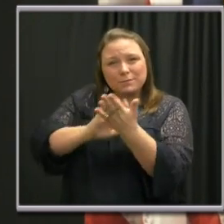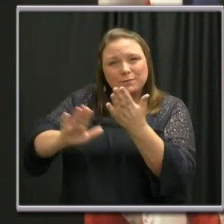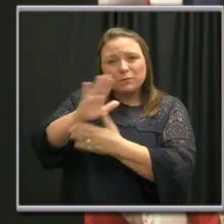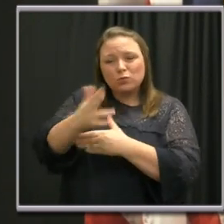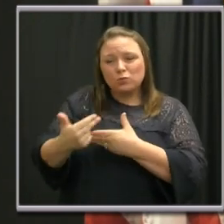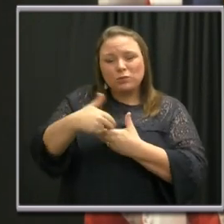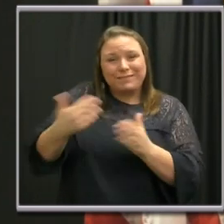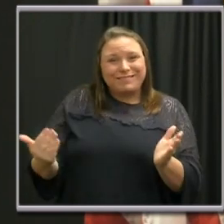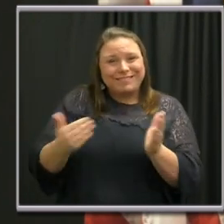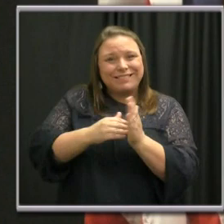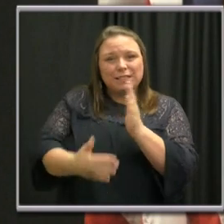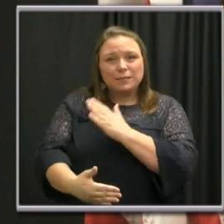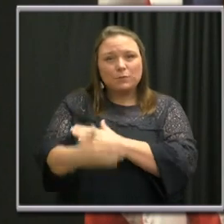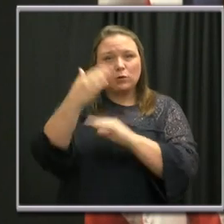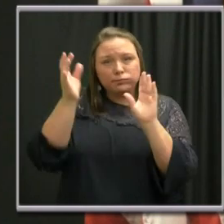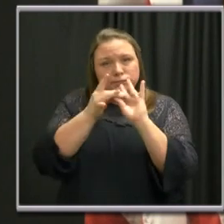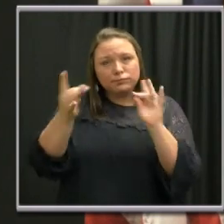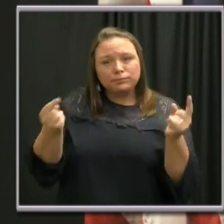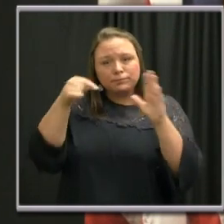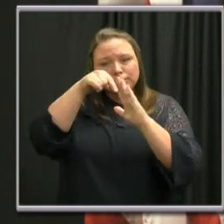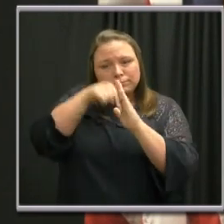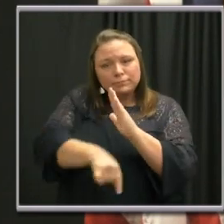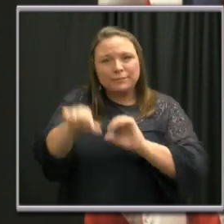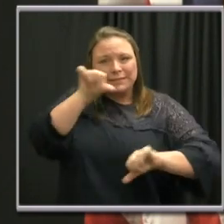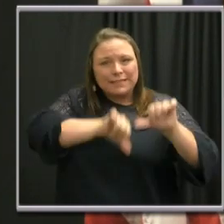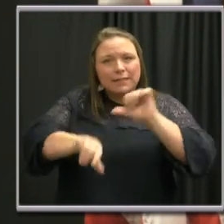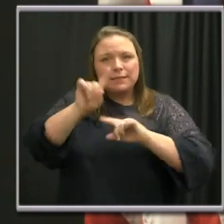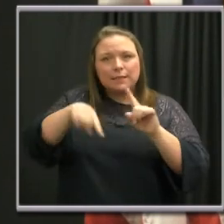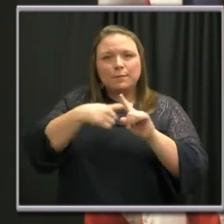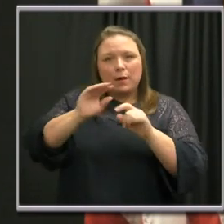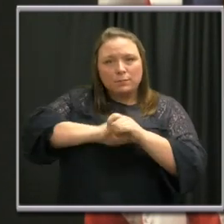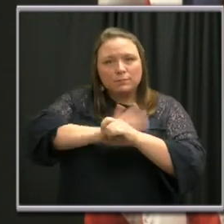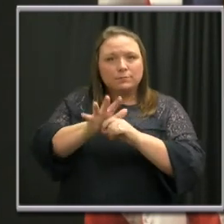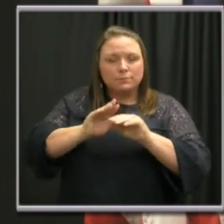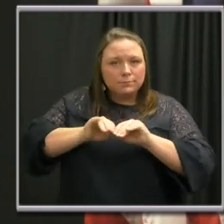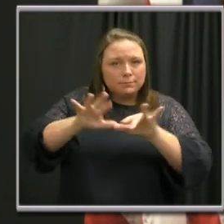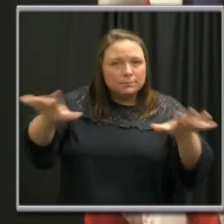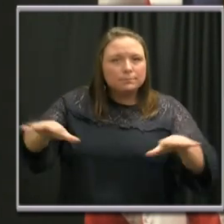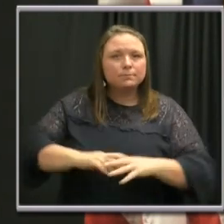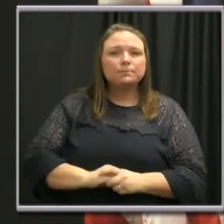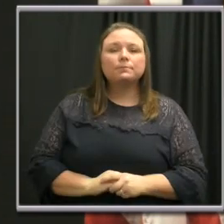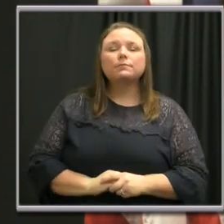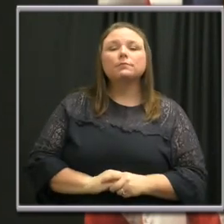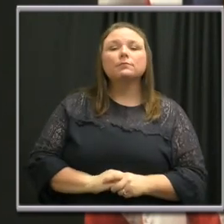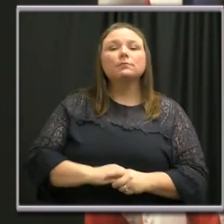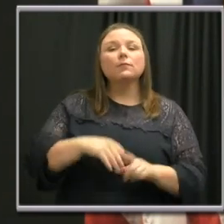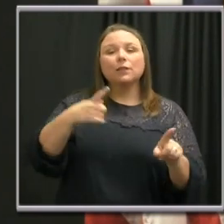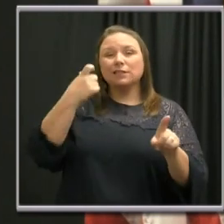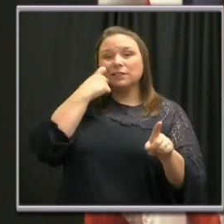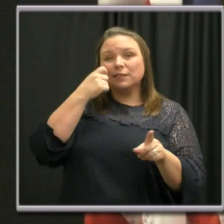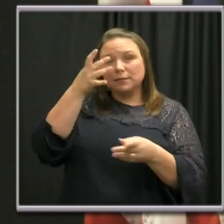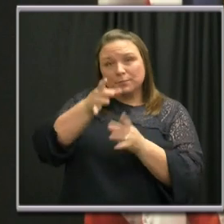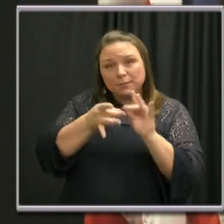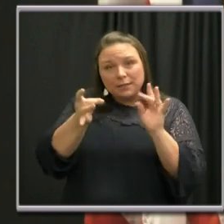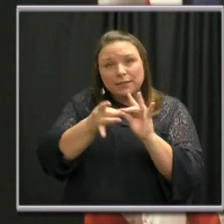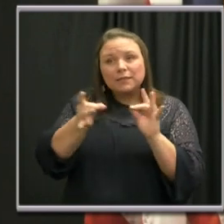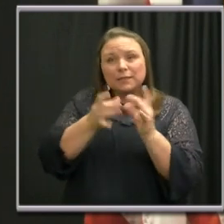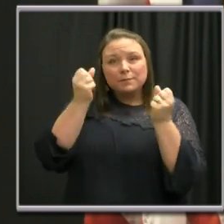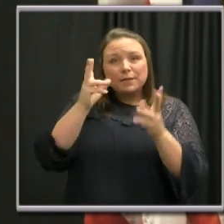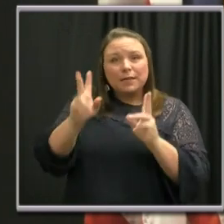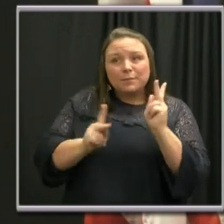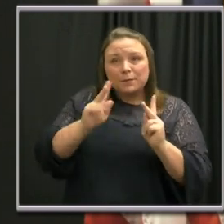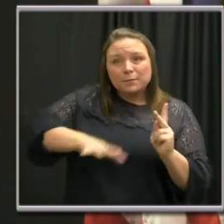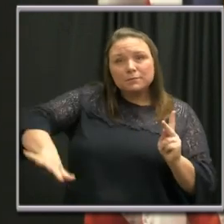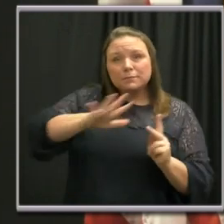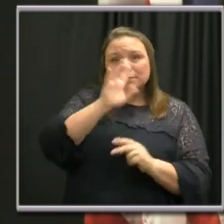again this morning to provide his insight into the COVID-19 outbreak. As Dr. Hildreth mentioned on Friday morning, many Nashvilleians have